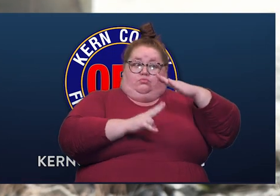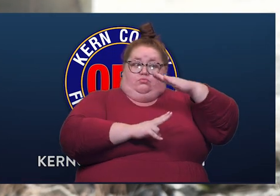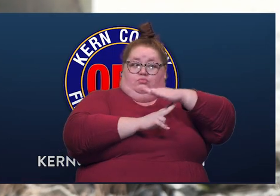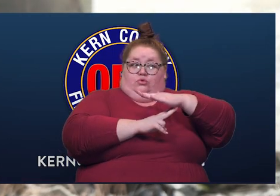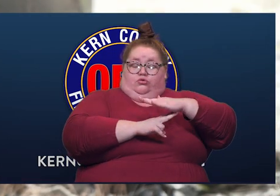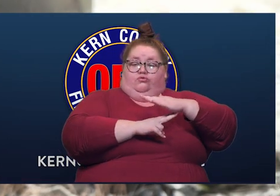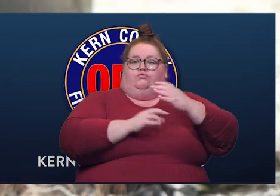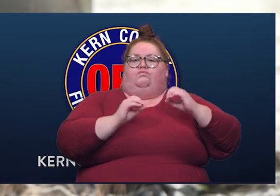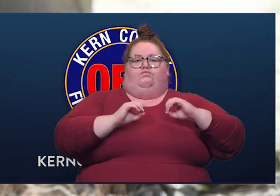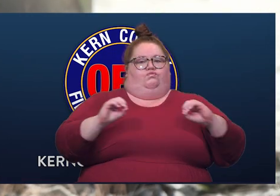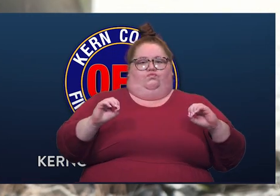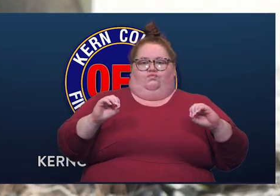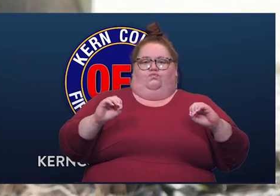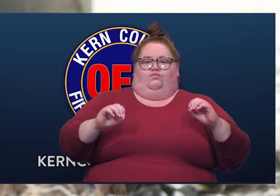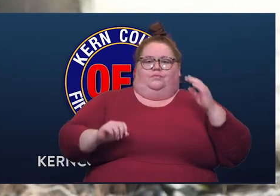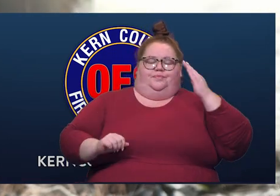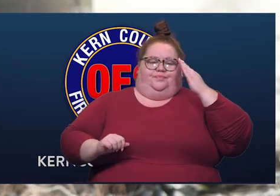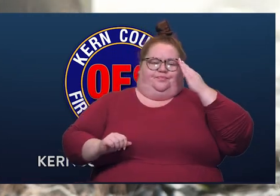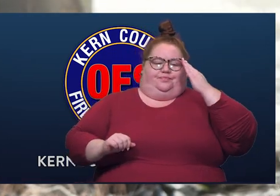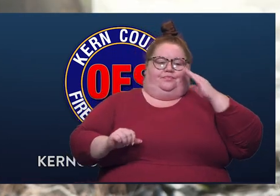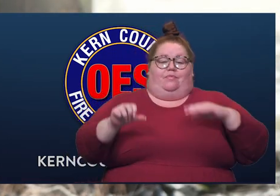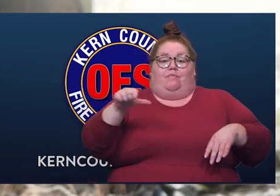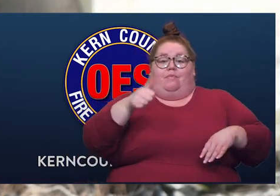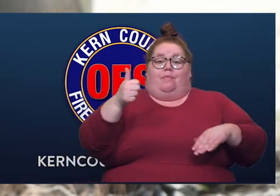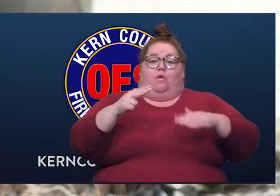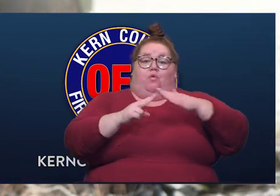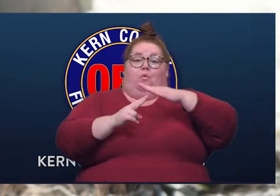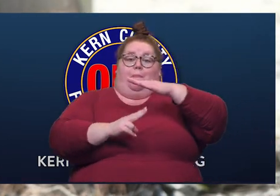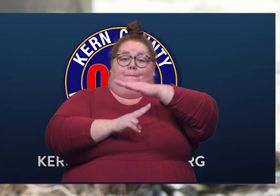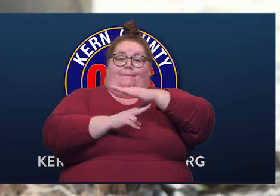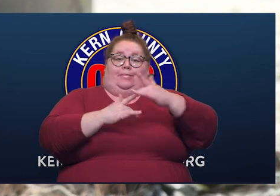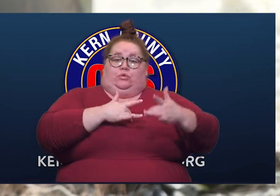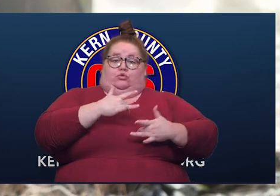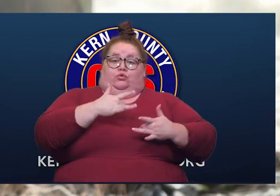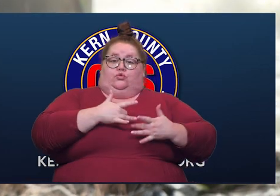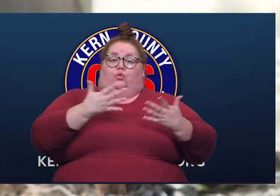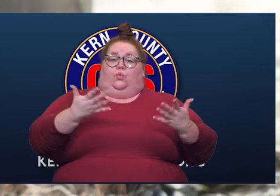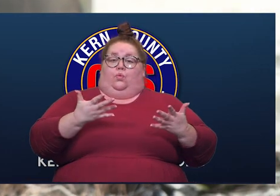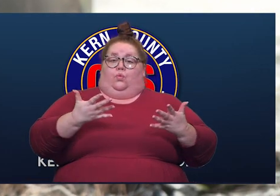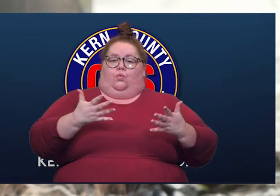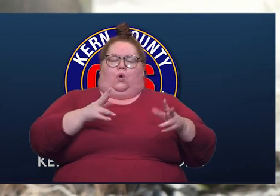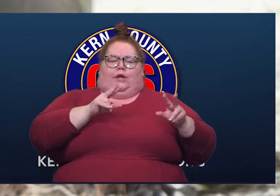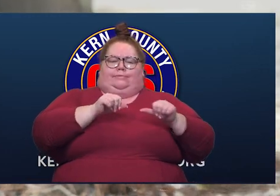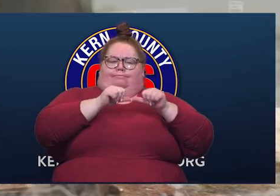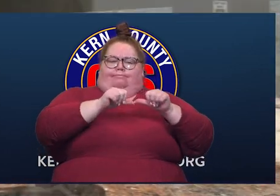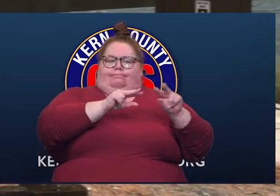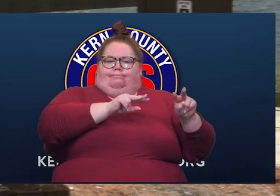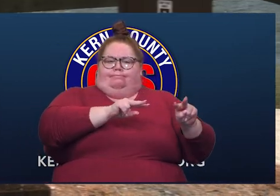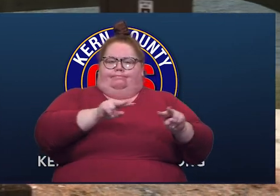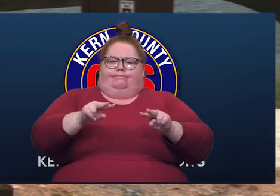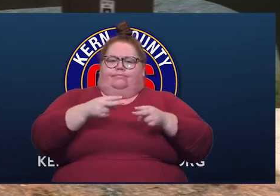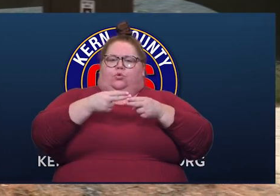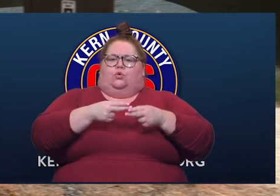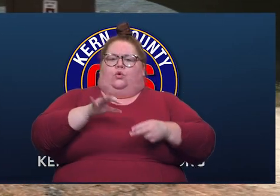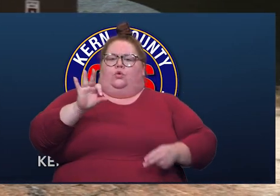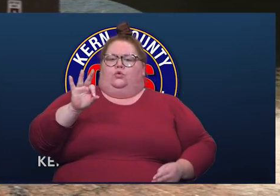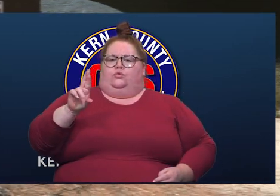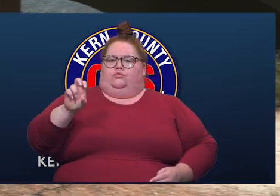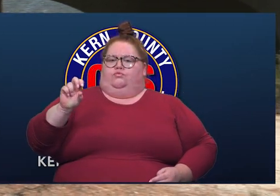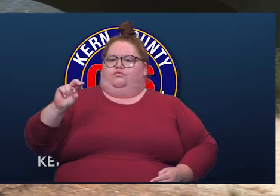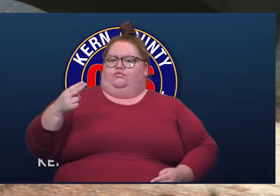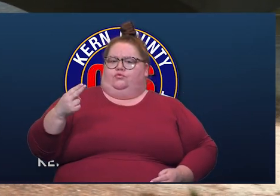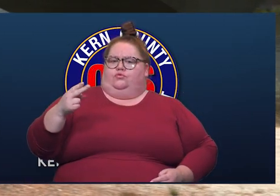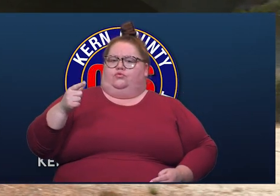that bridge in our area. The other bridge that could be of concern, that we'll always continue to monitor, is the French Goltz Bridge.